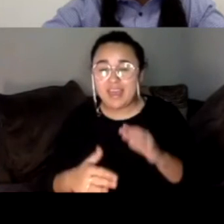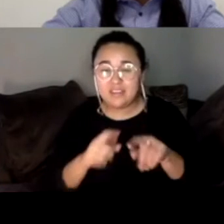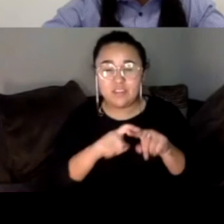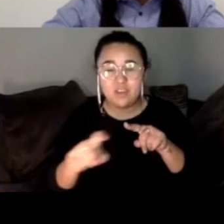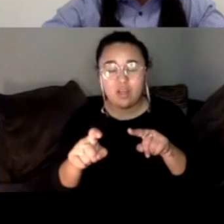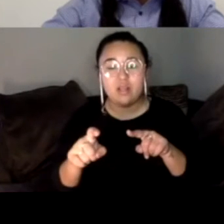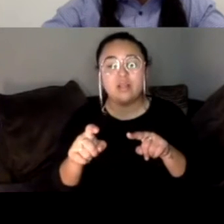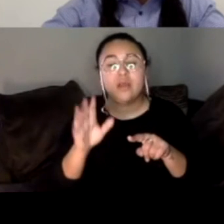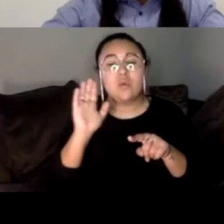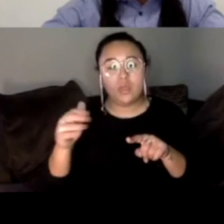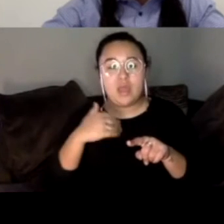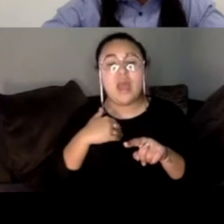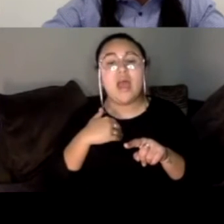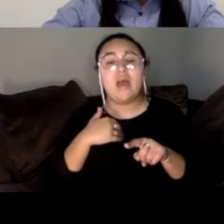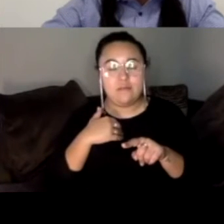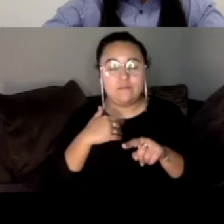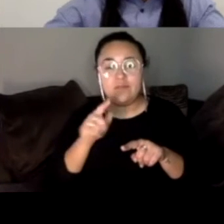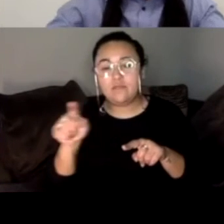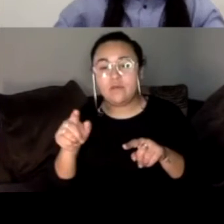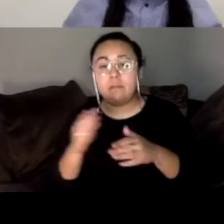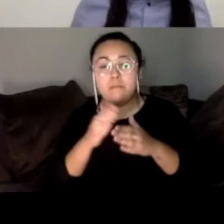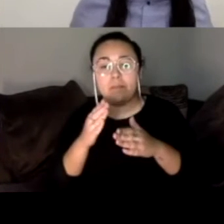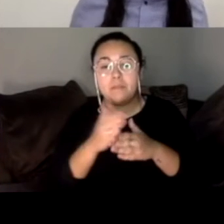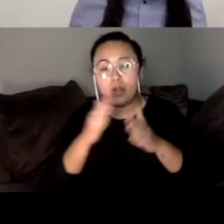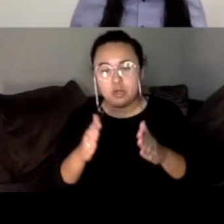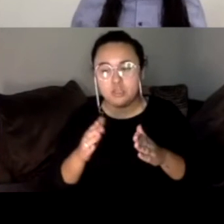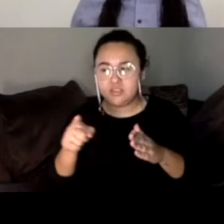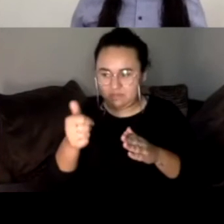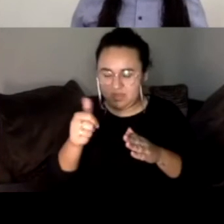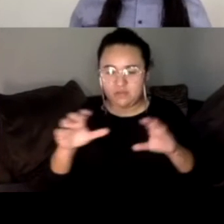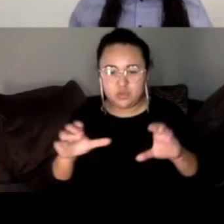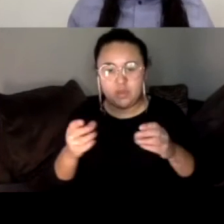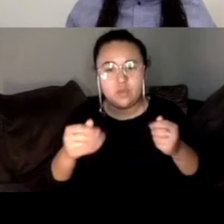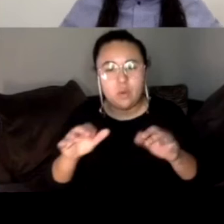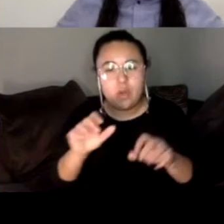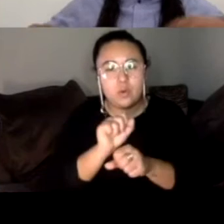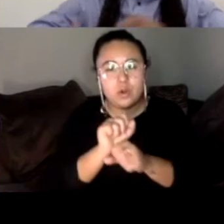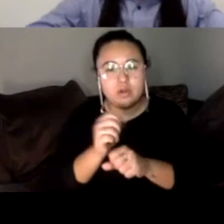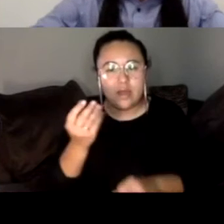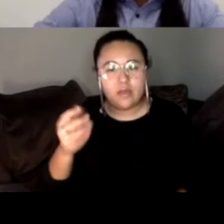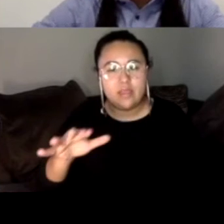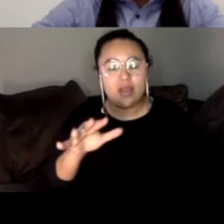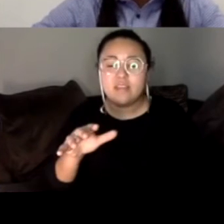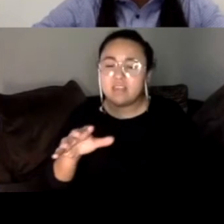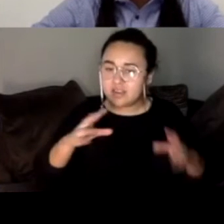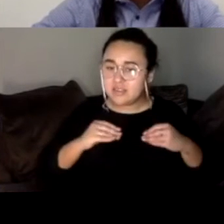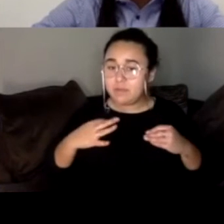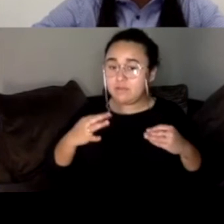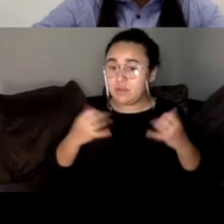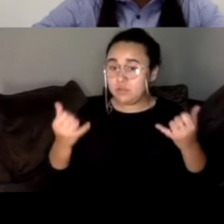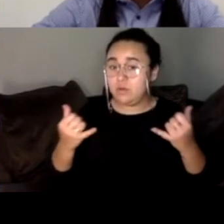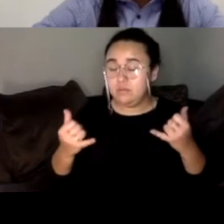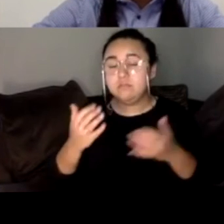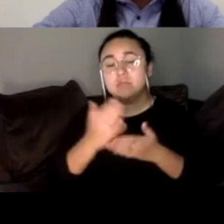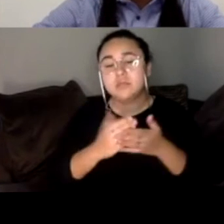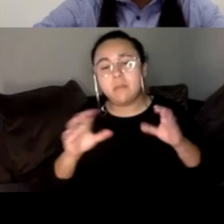set of partners who are doing, uh, the groundwork out there and they are ones who are taking on volunteers as we speak. So some of them are active.